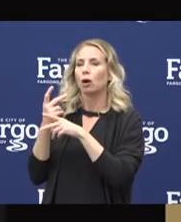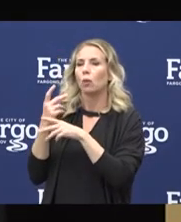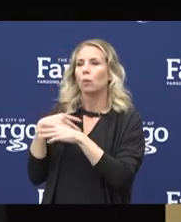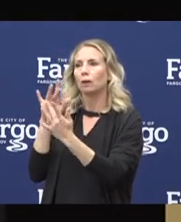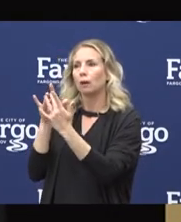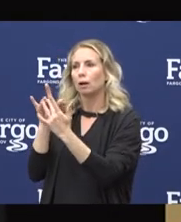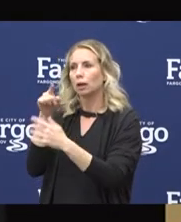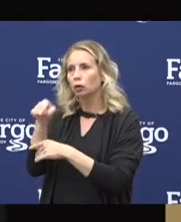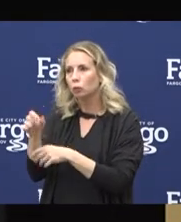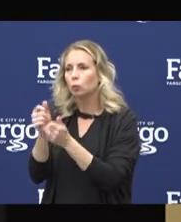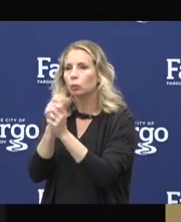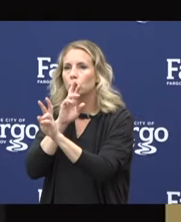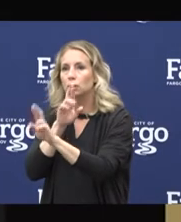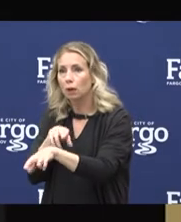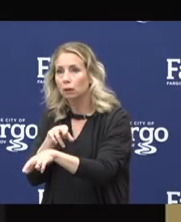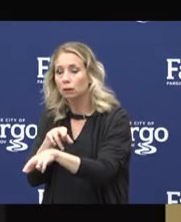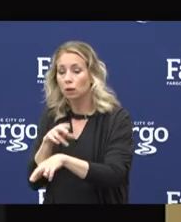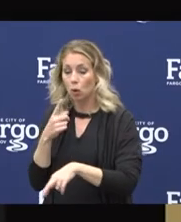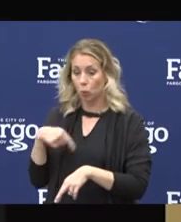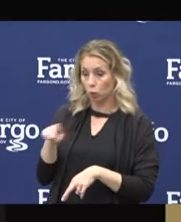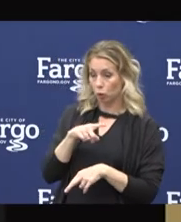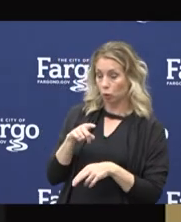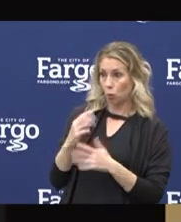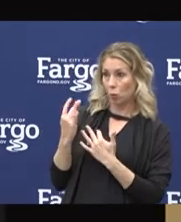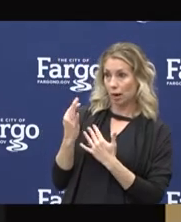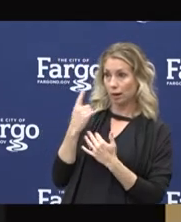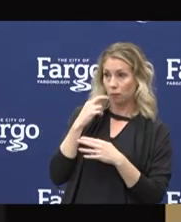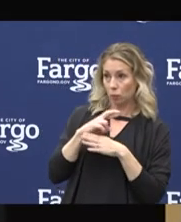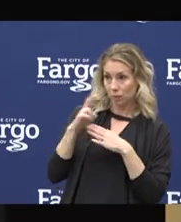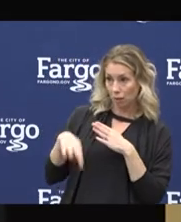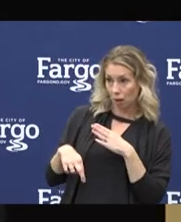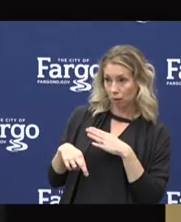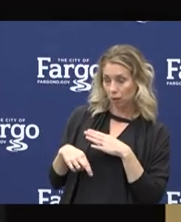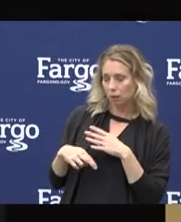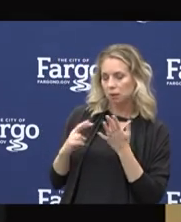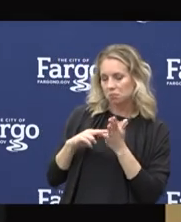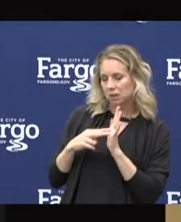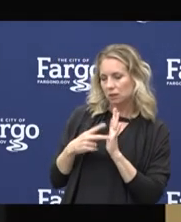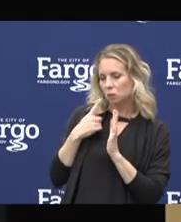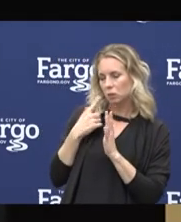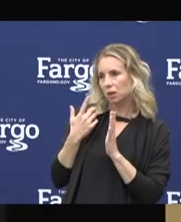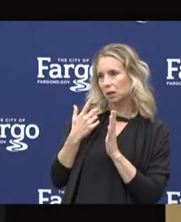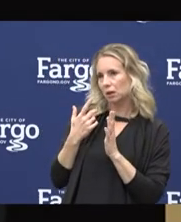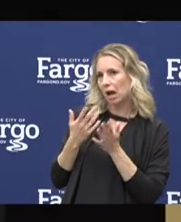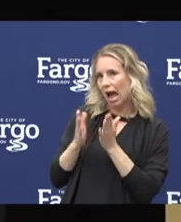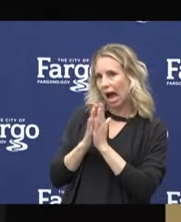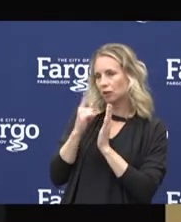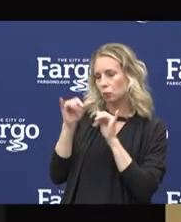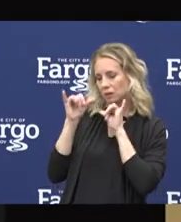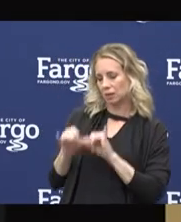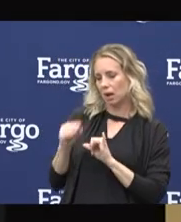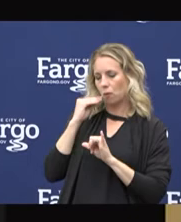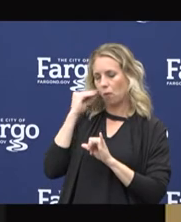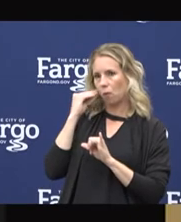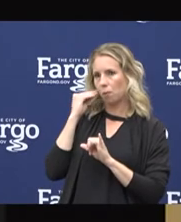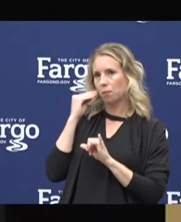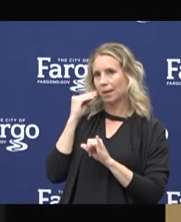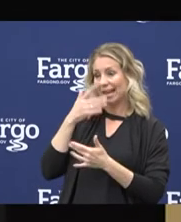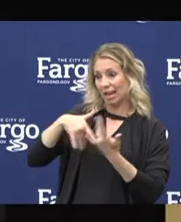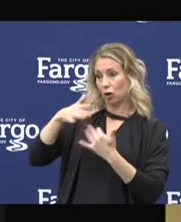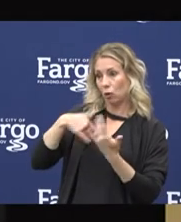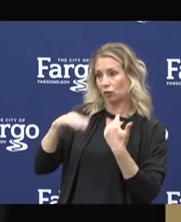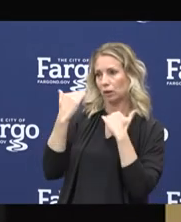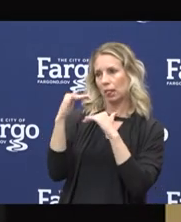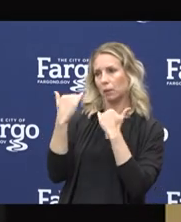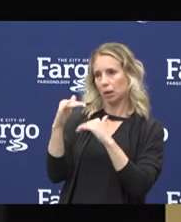you wait for the results, we ask that you plan to self-quarantine, which means staying at home and limiting your interactions with